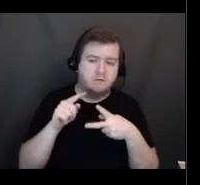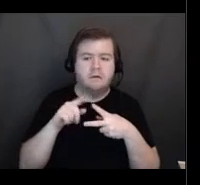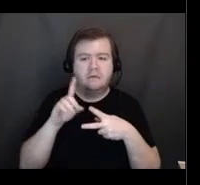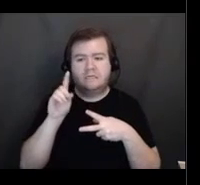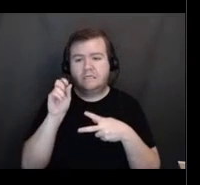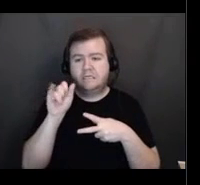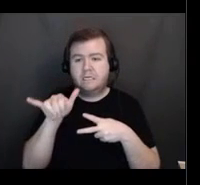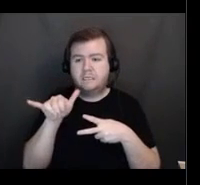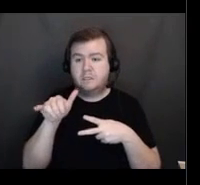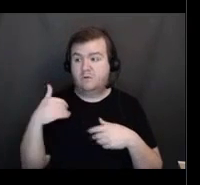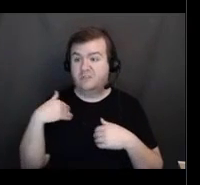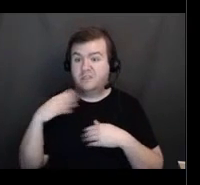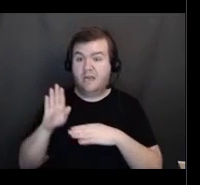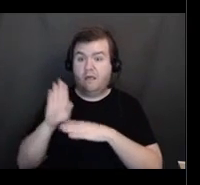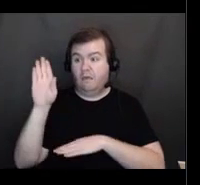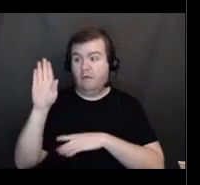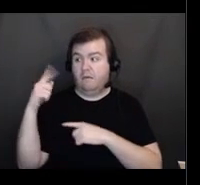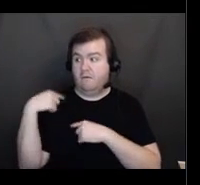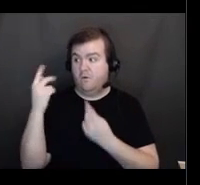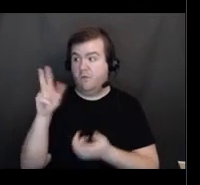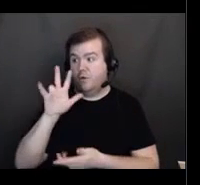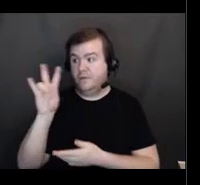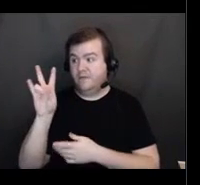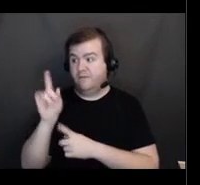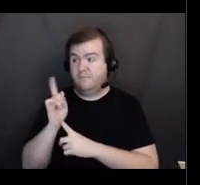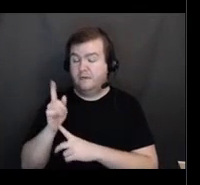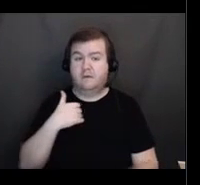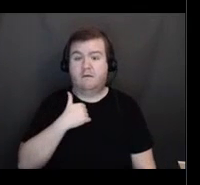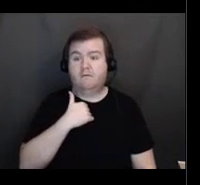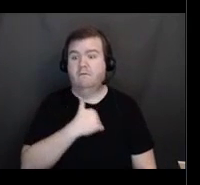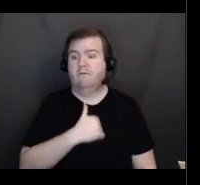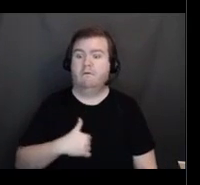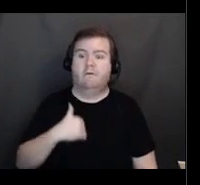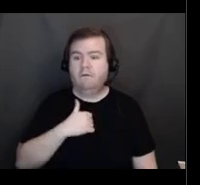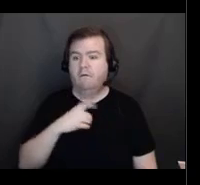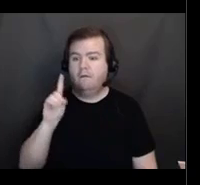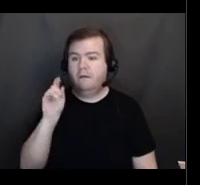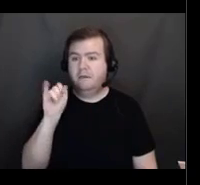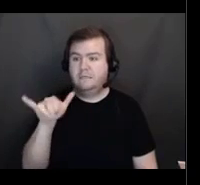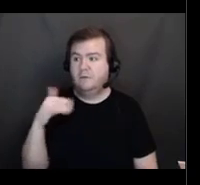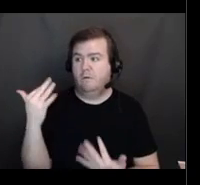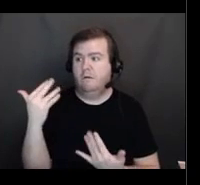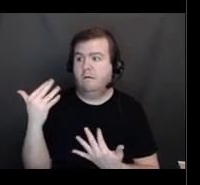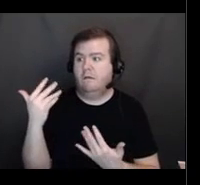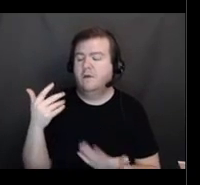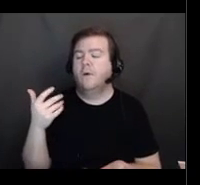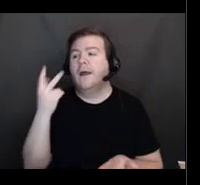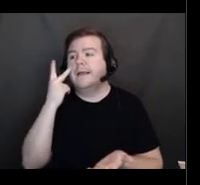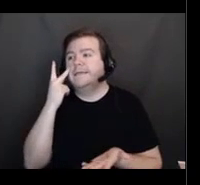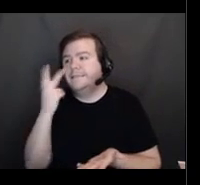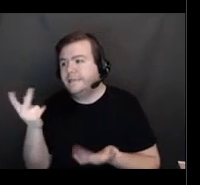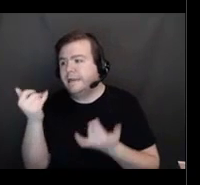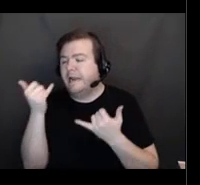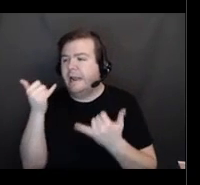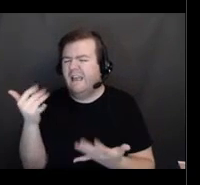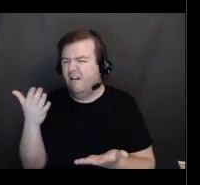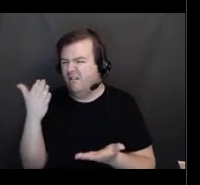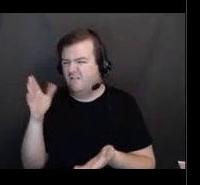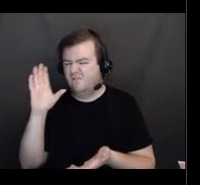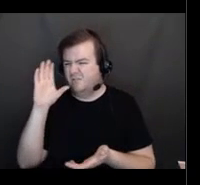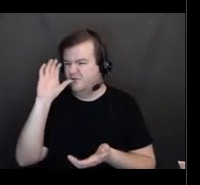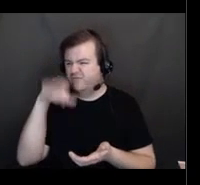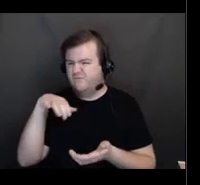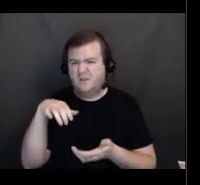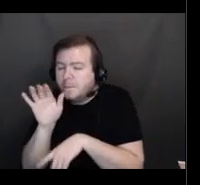Oh, she's had it up for 37 minutes. I'm so sorry, Daisy. I could see, I could see that now. It is a very small